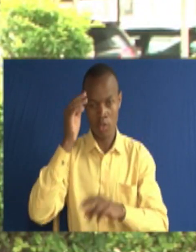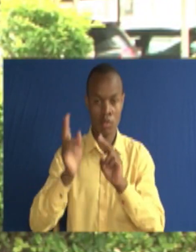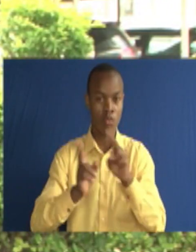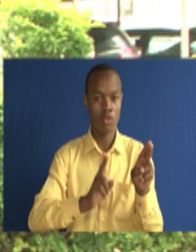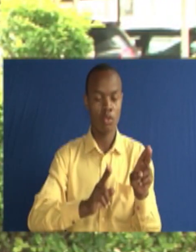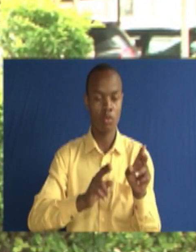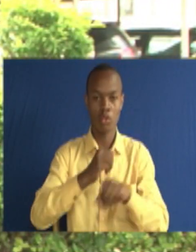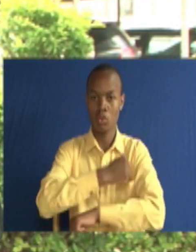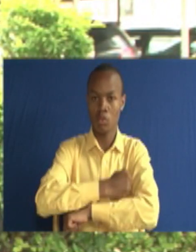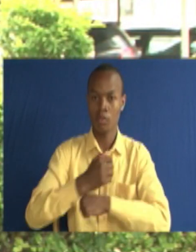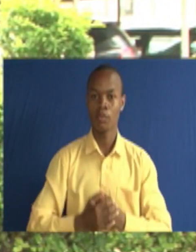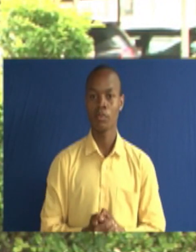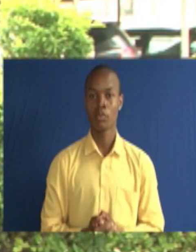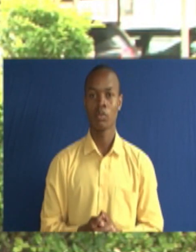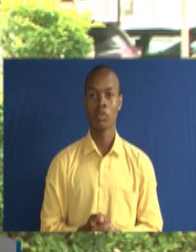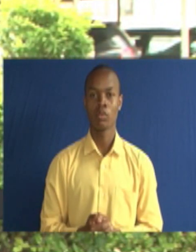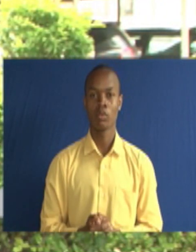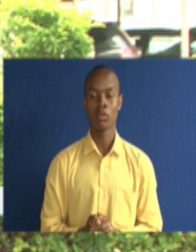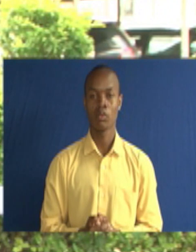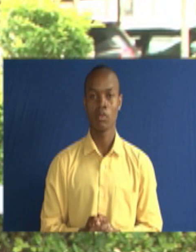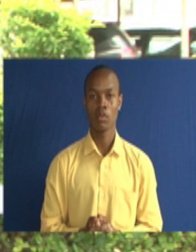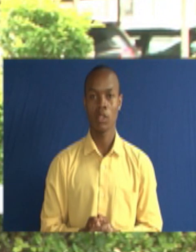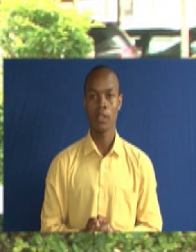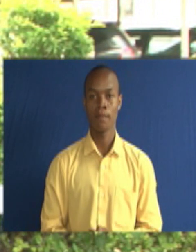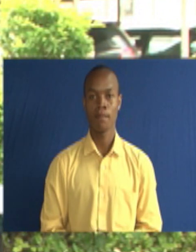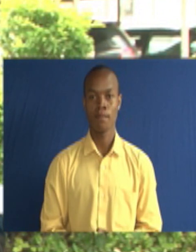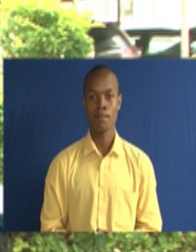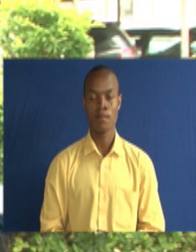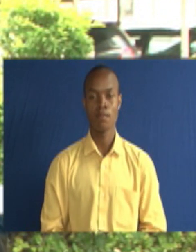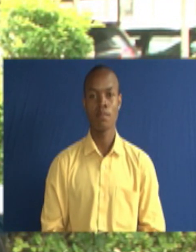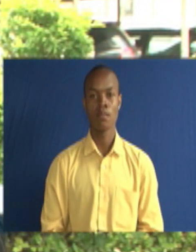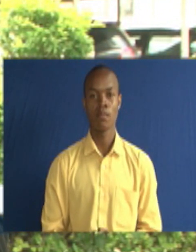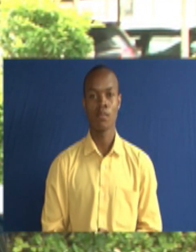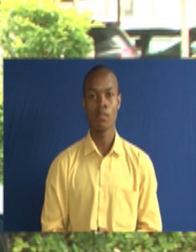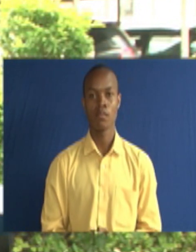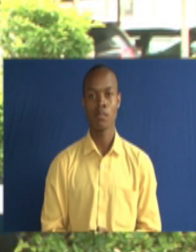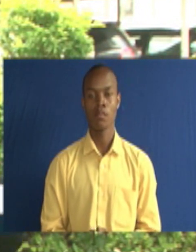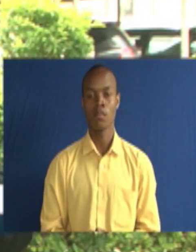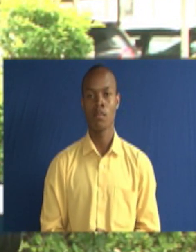cousin used to go to school, but I was not going at the moment.